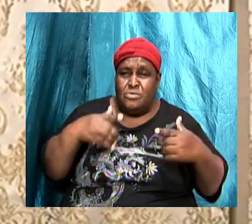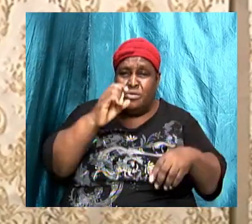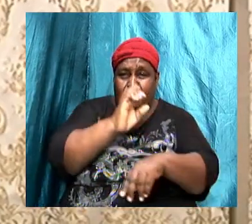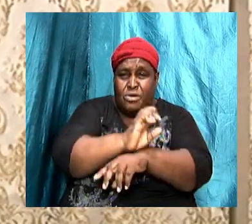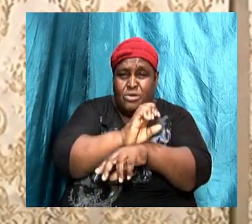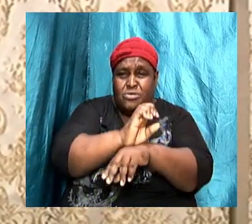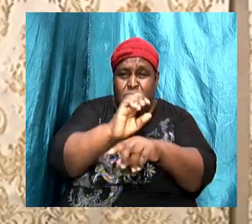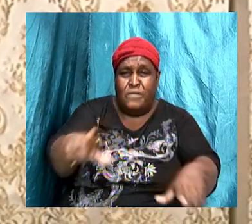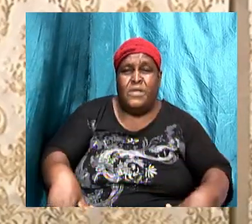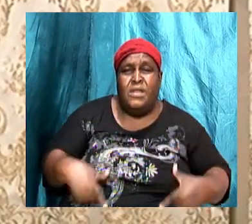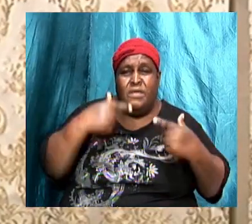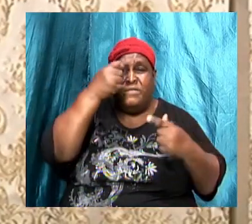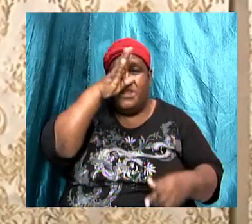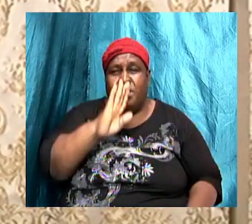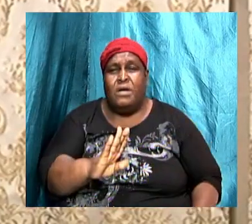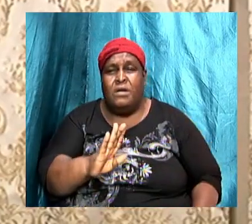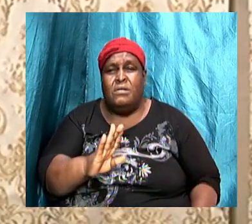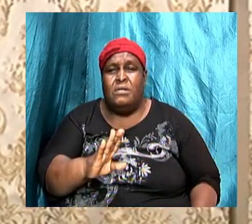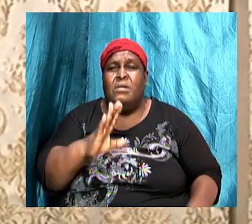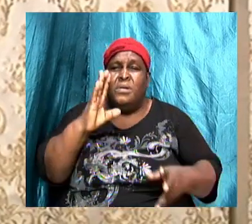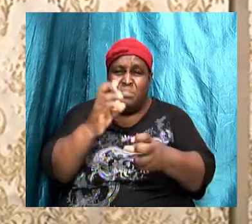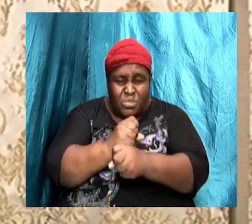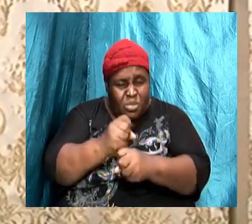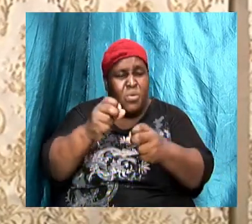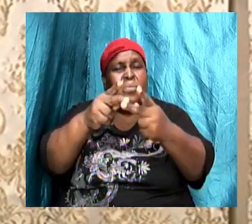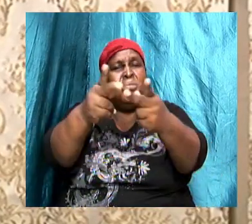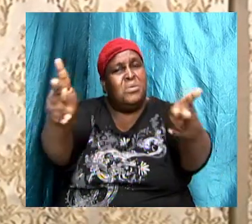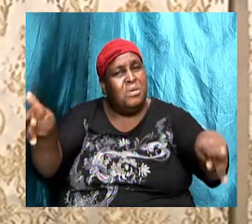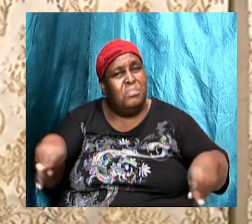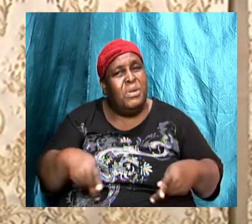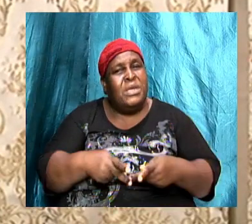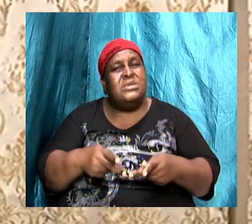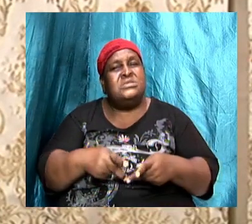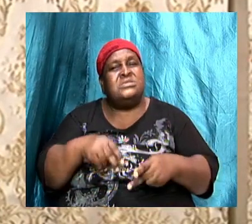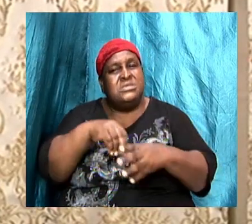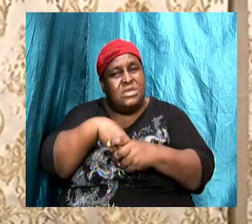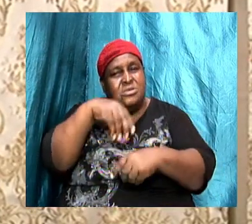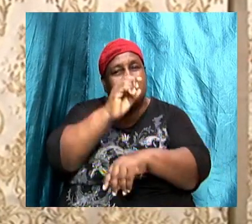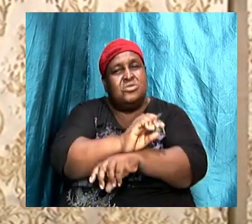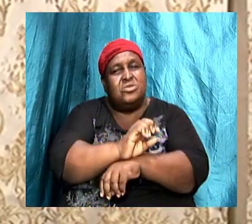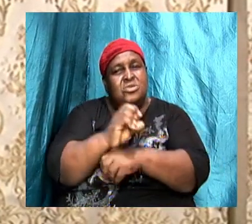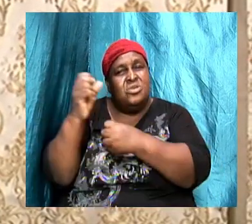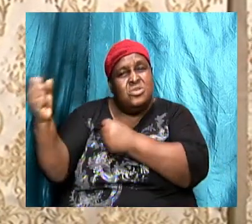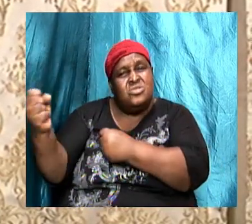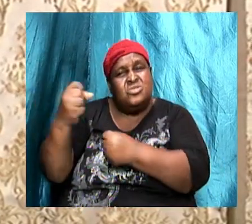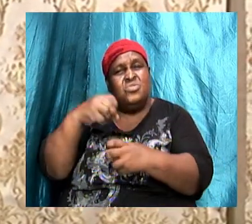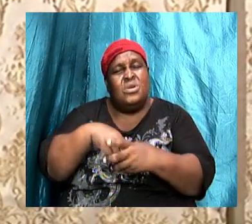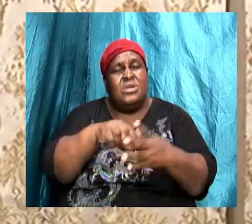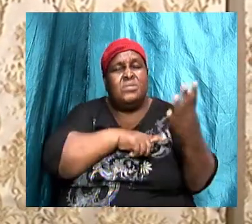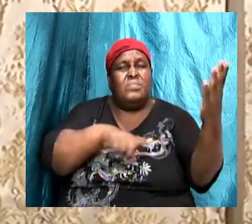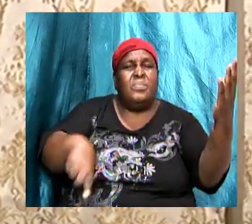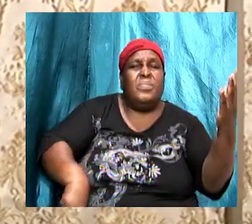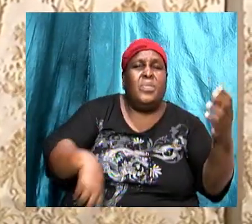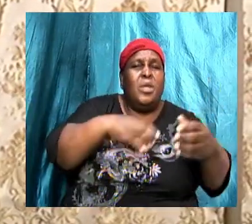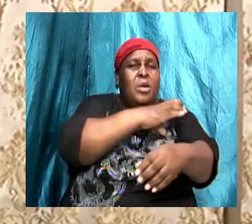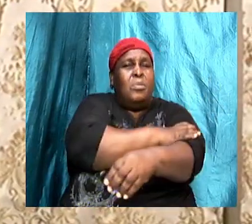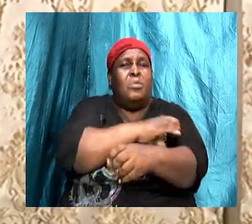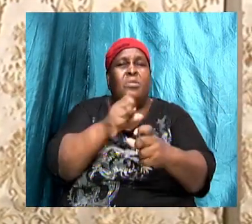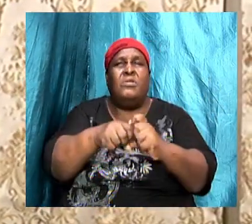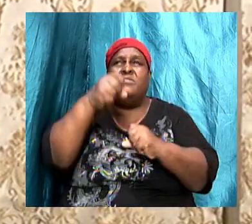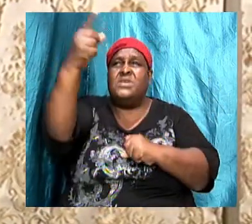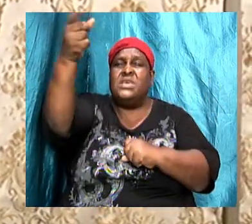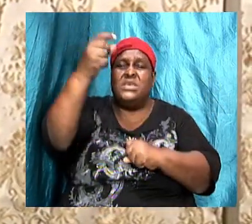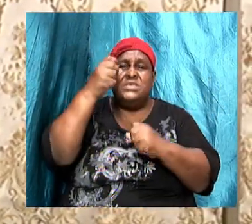And I want to say, hold your seat, hold your place in Zion, be strong in the Lord and in the power of his might.